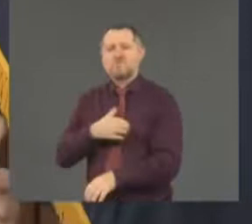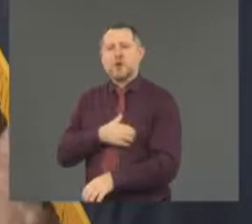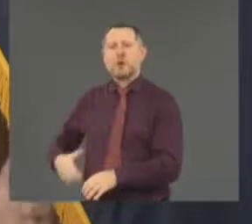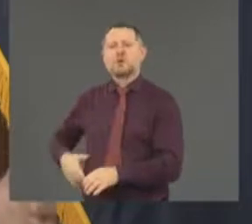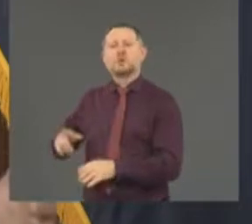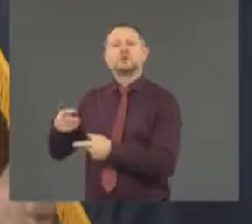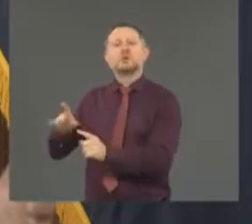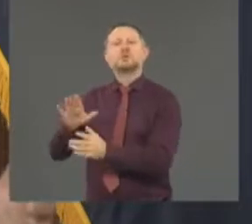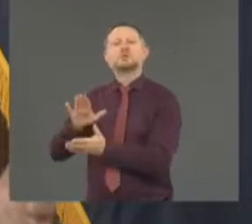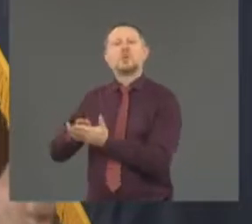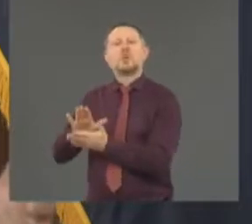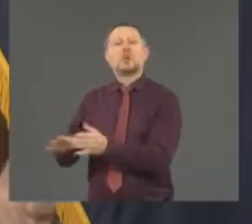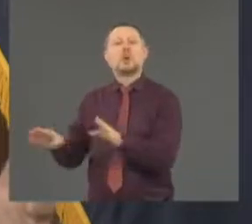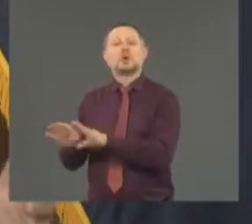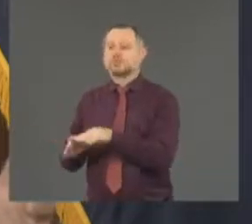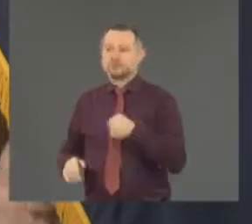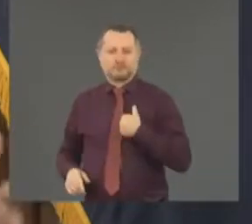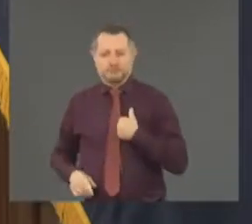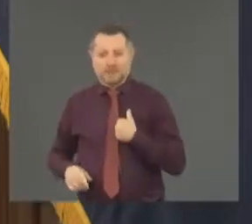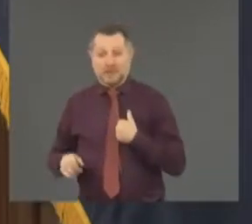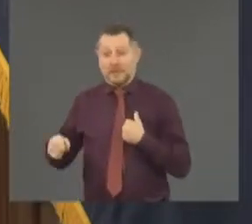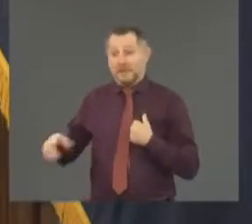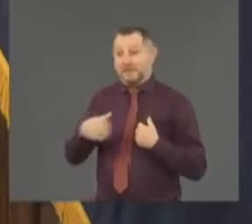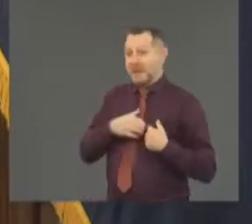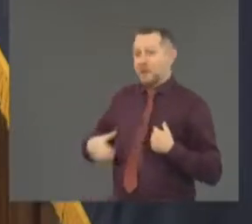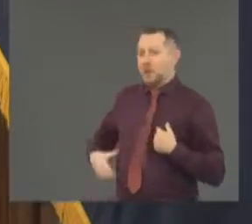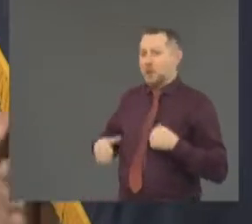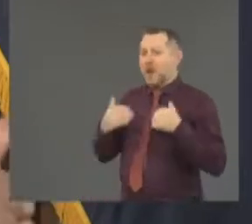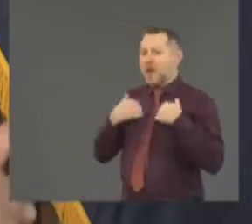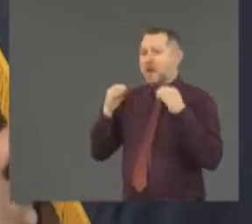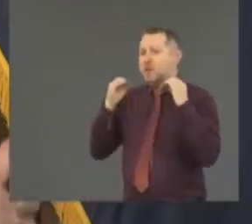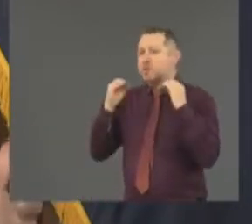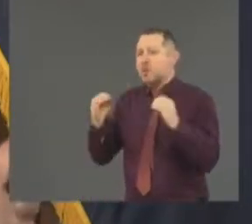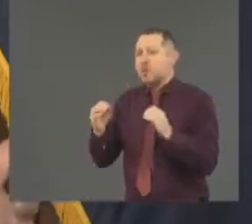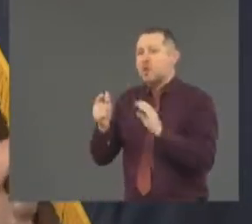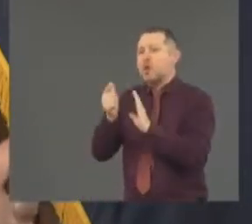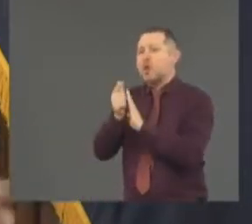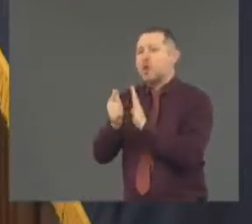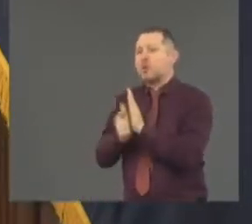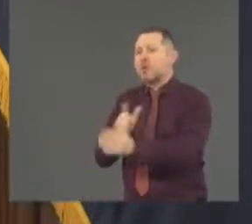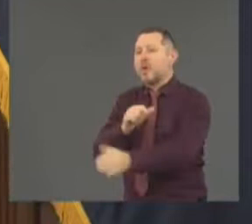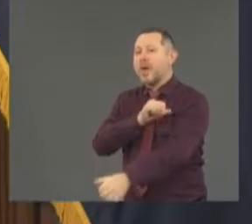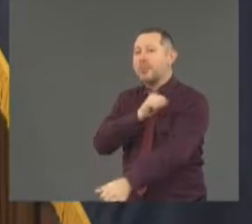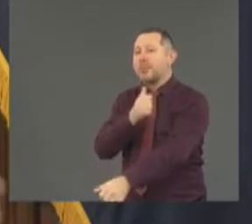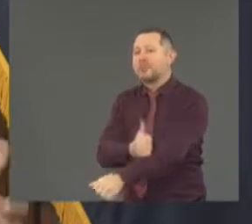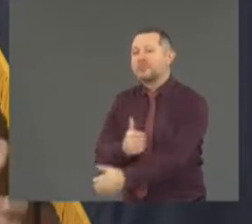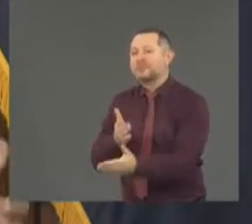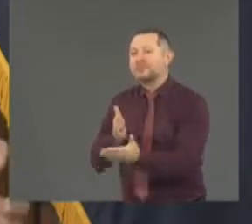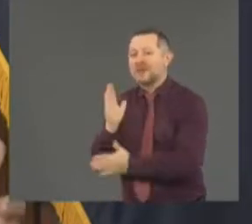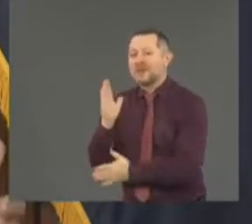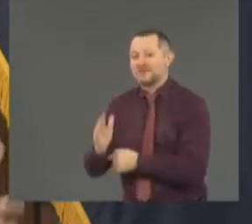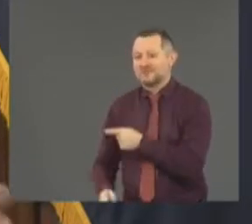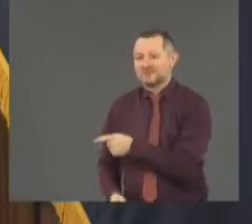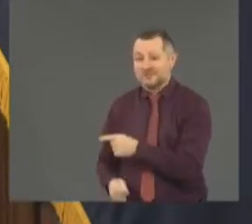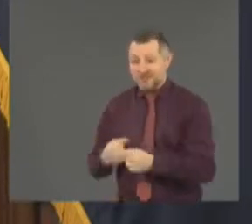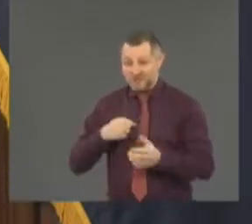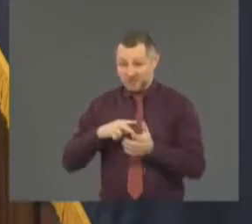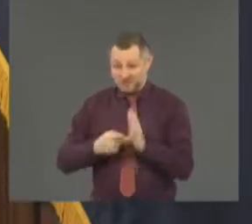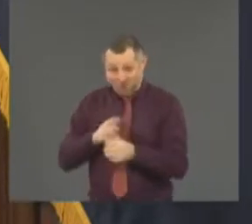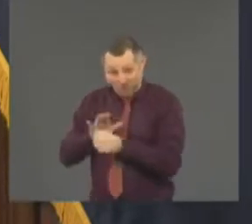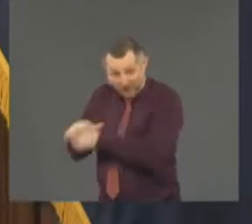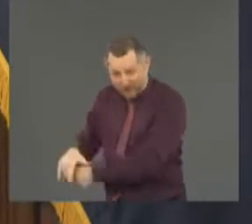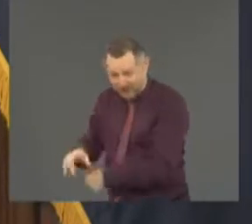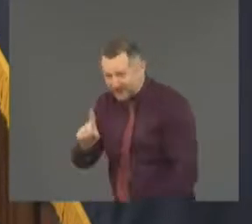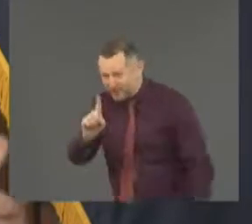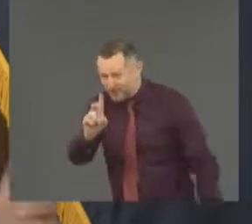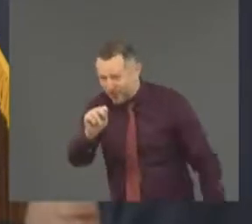authority to do it. So he was not overruled. He didn't have the legal authority. When I